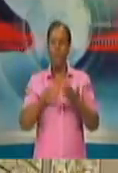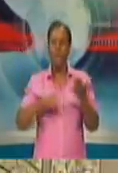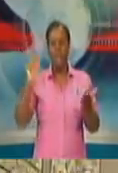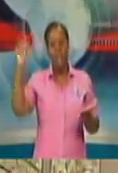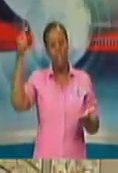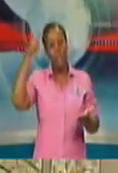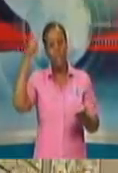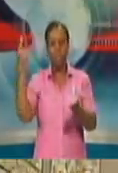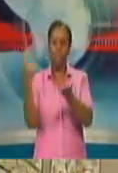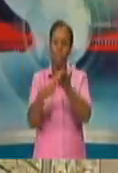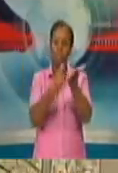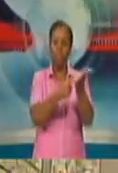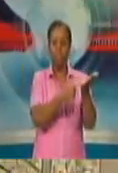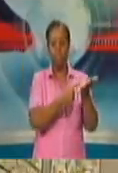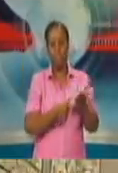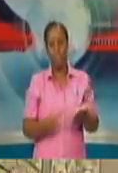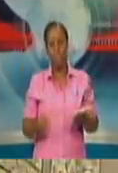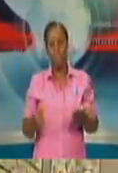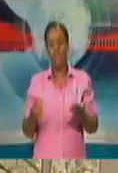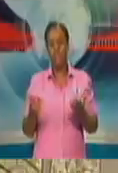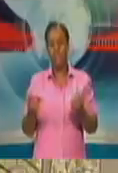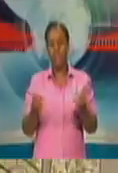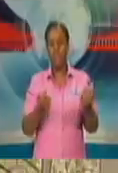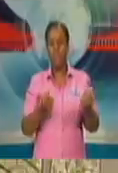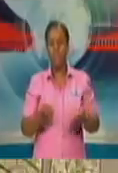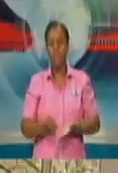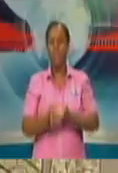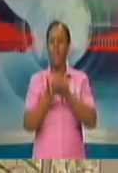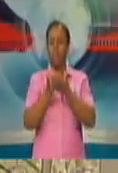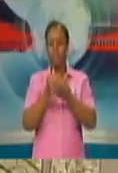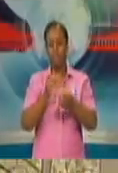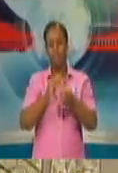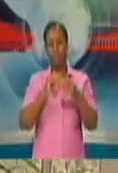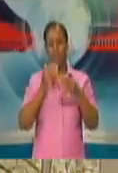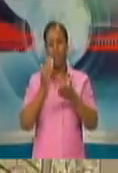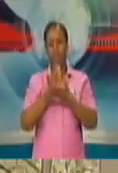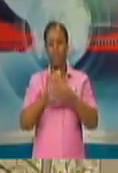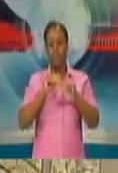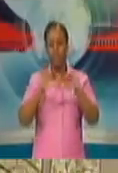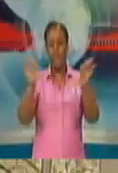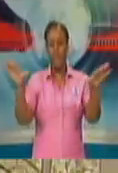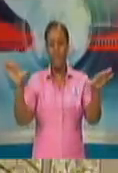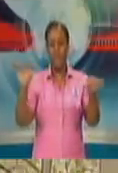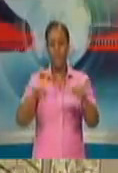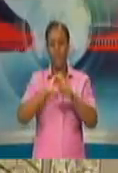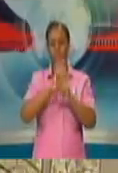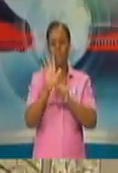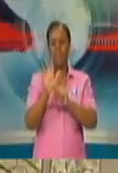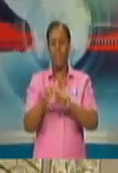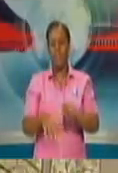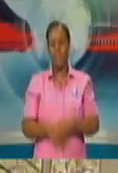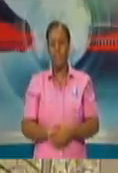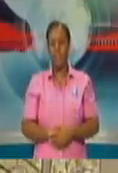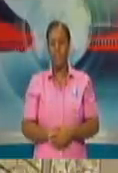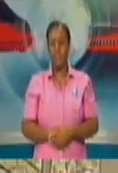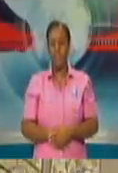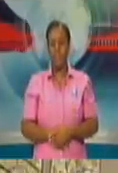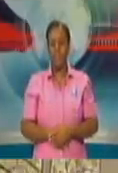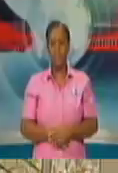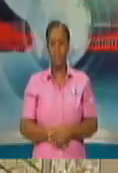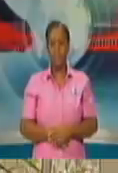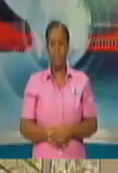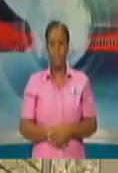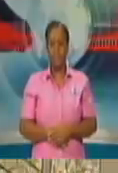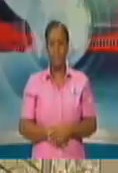today, these media conferences will only be held on Mondays and Wednesdays at 10 a.m. Today with me